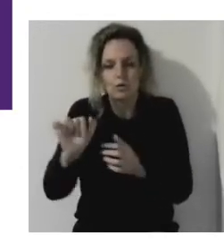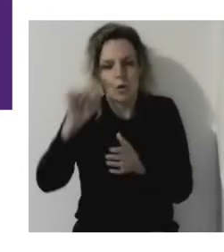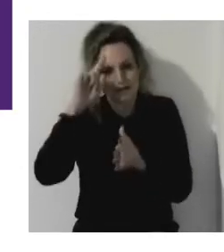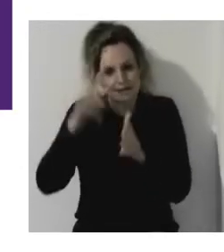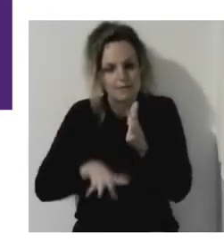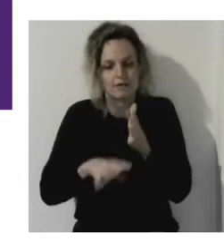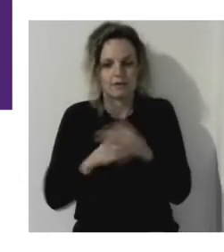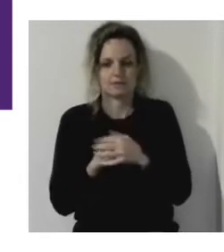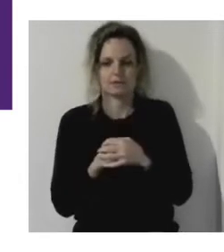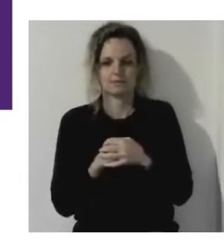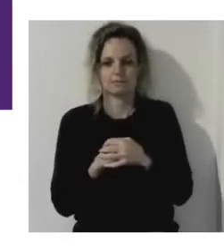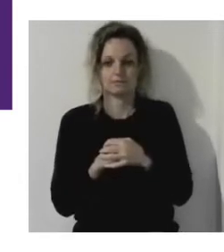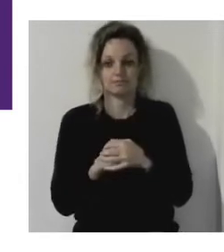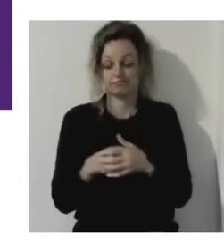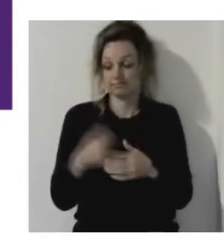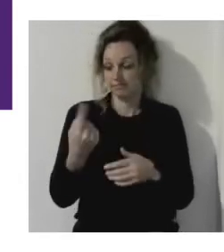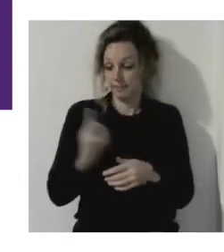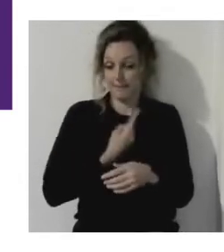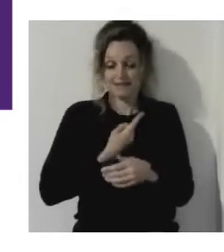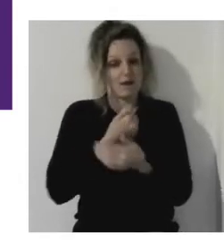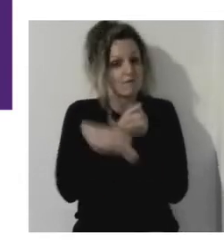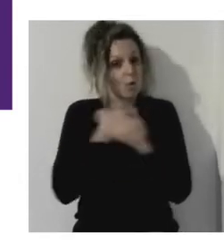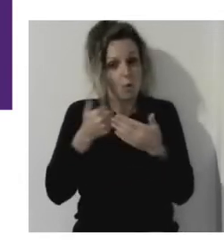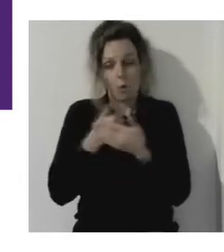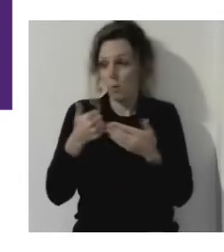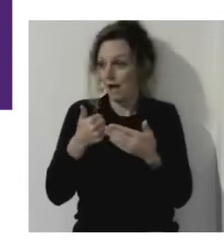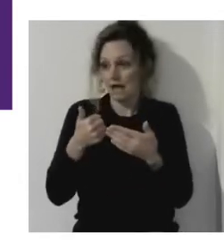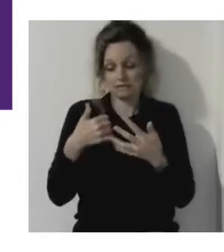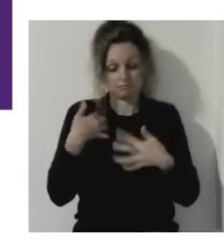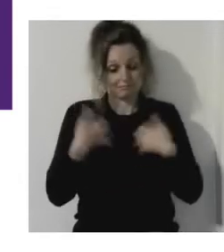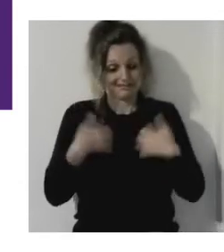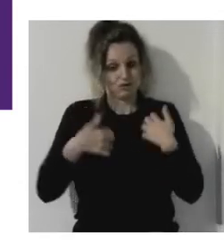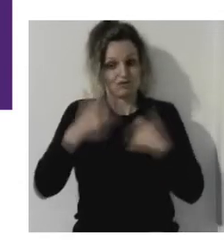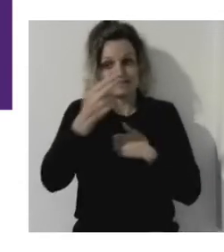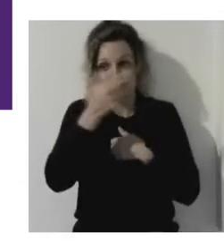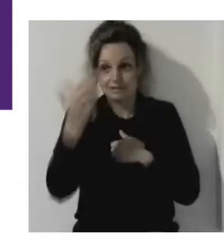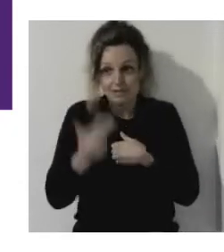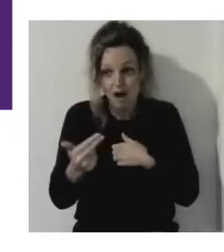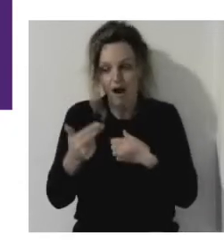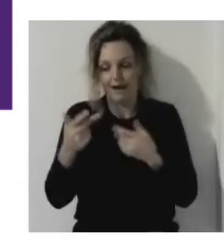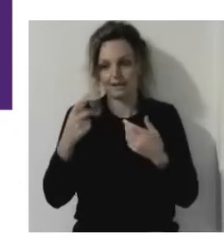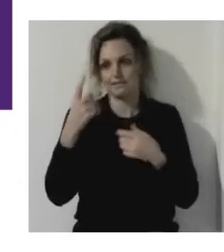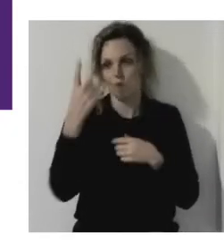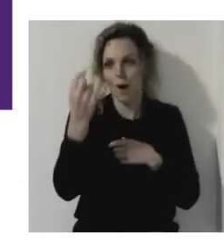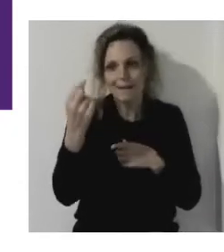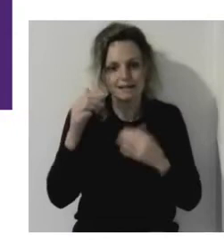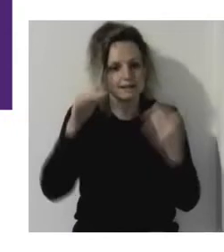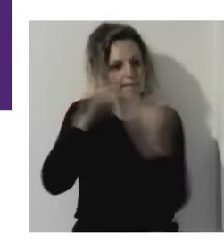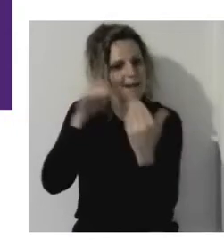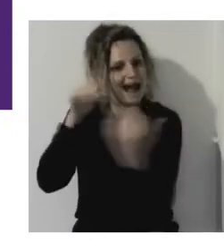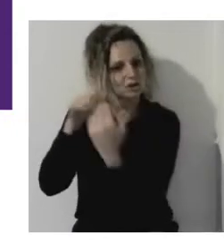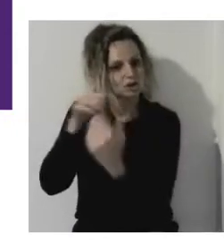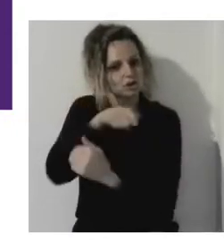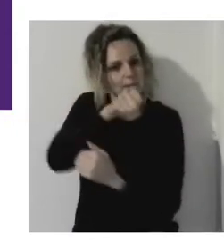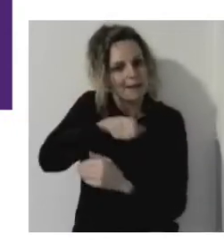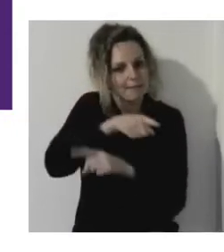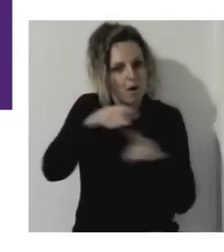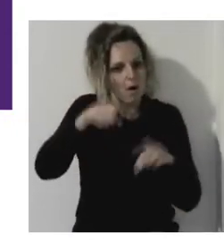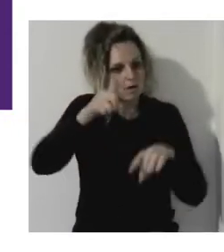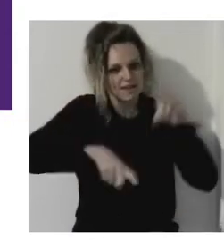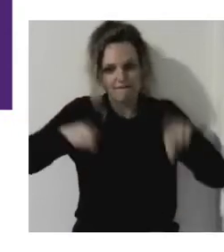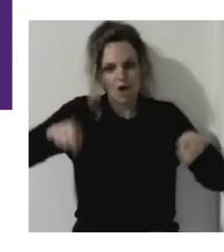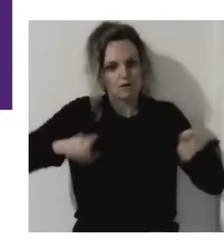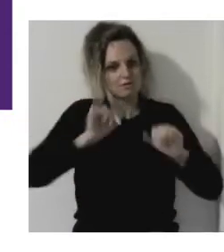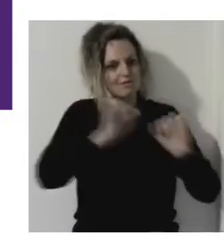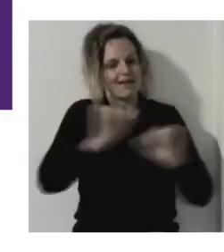always been interested in design and ability to, you know, kind of design for people's needs and so on. Well, actually I have to say, and that comes a little bit back to, you know,